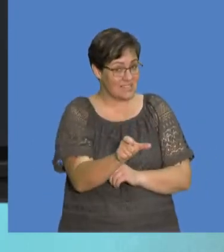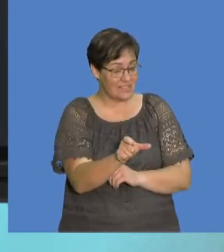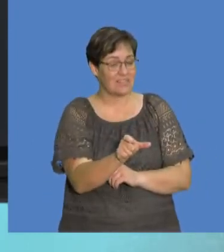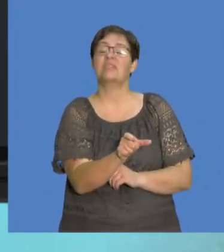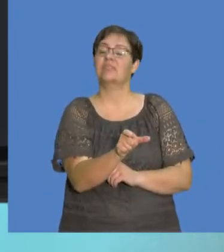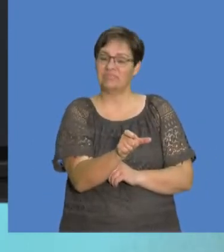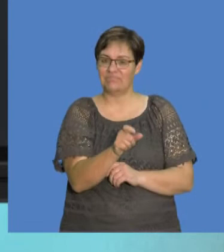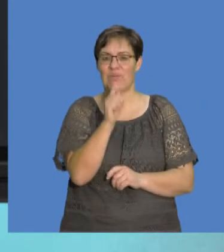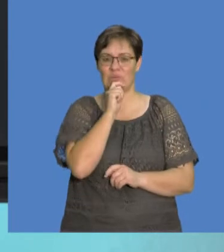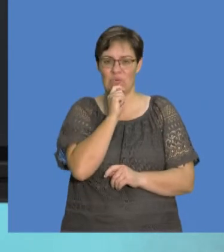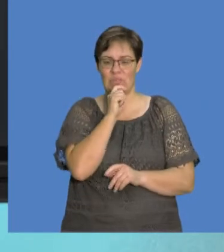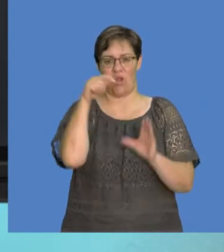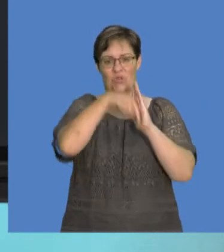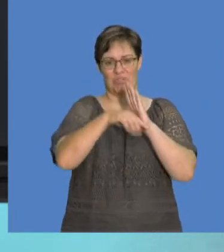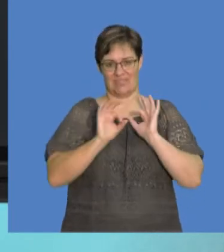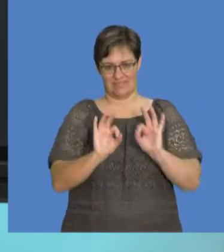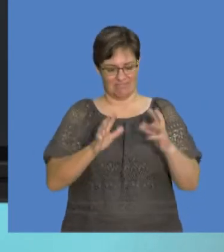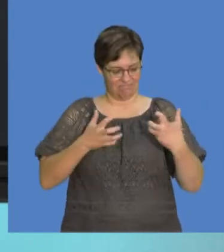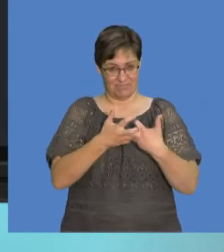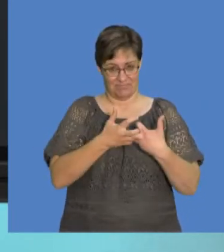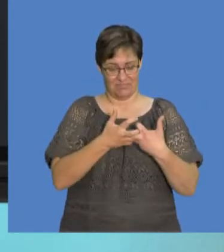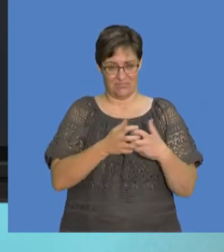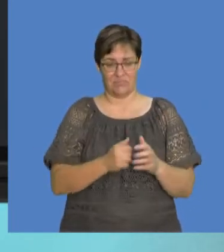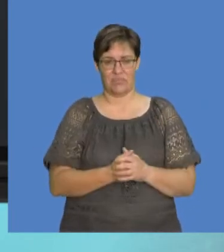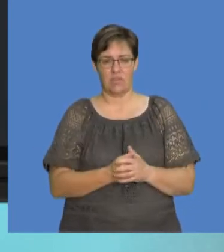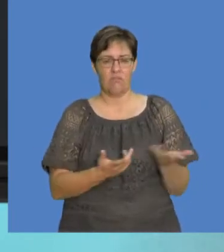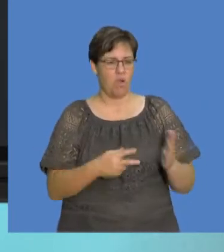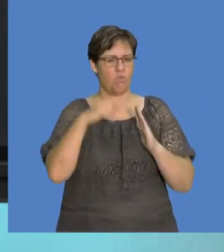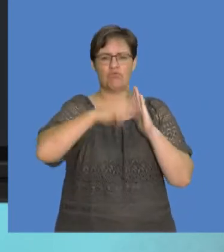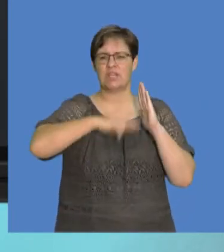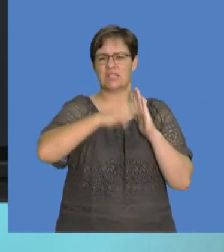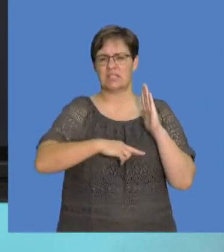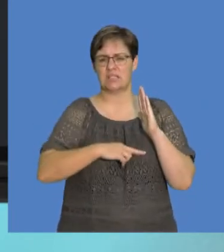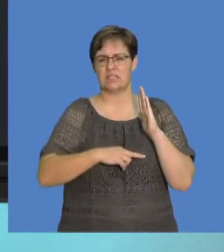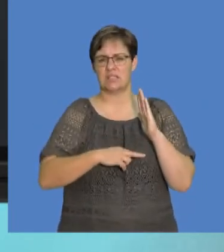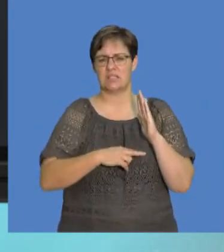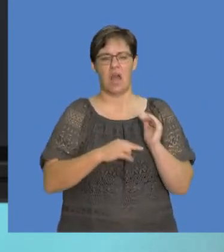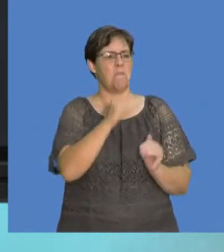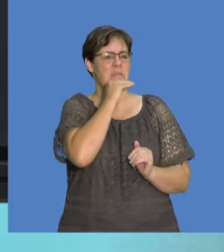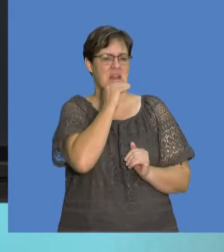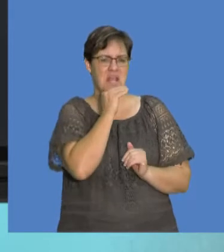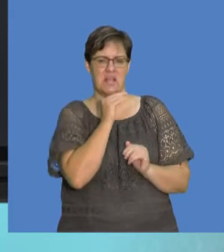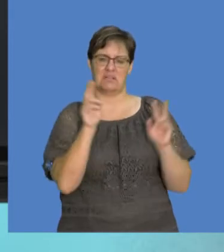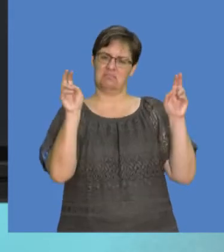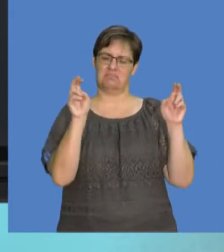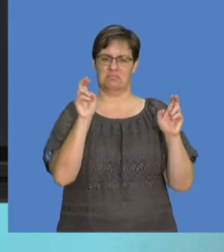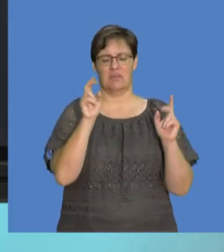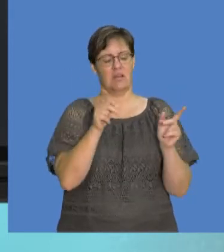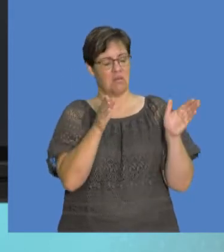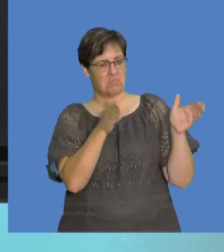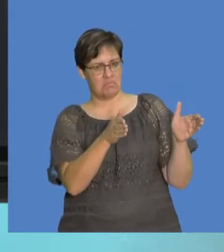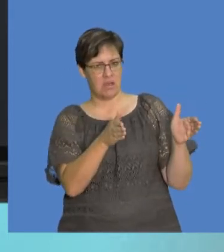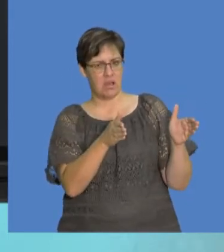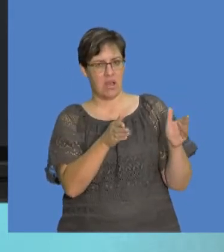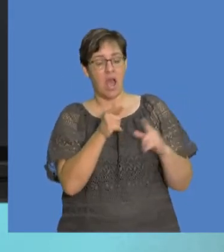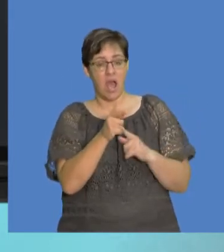must also be used in the correct context. What I mean by that is that if you read, you know, a definition for argument's sake, it should convey